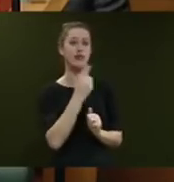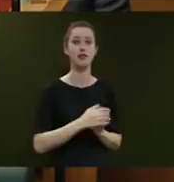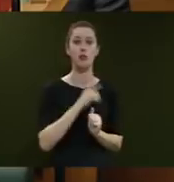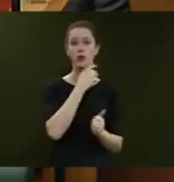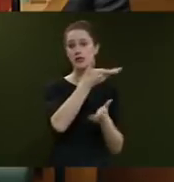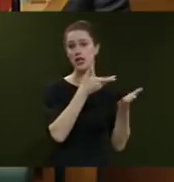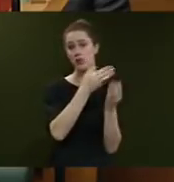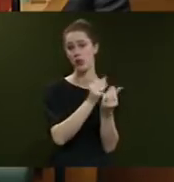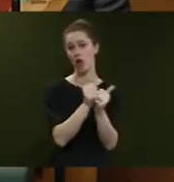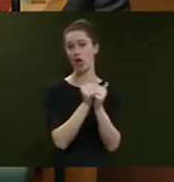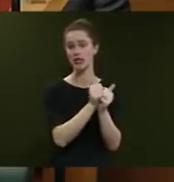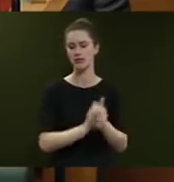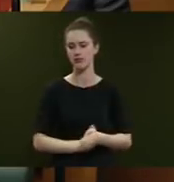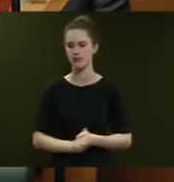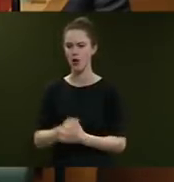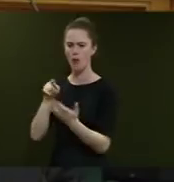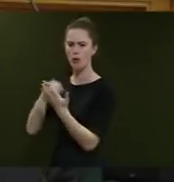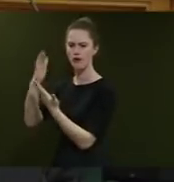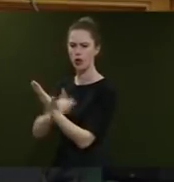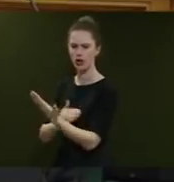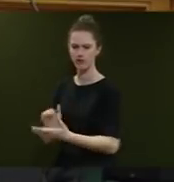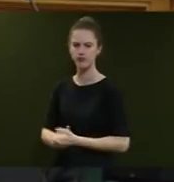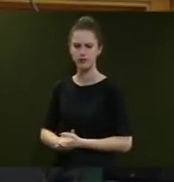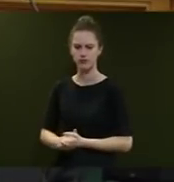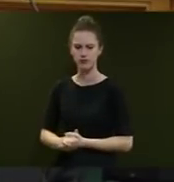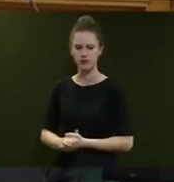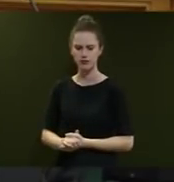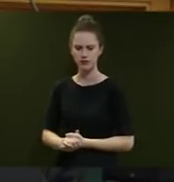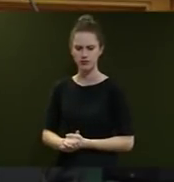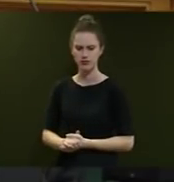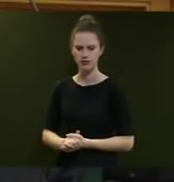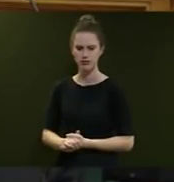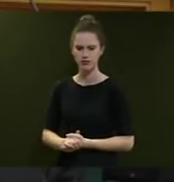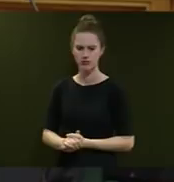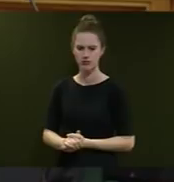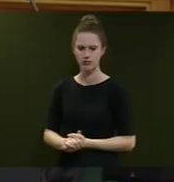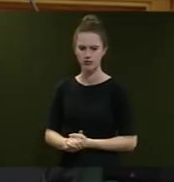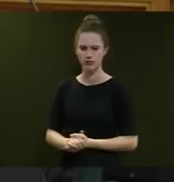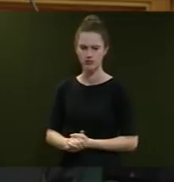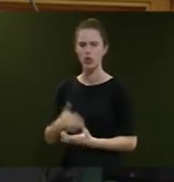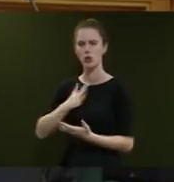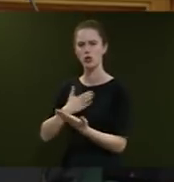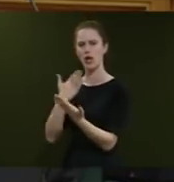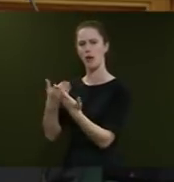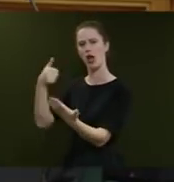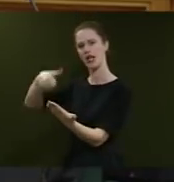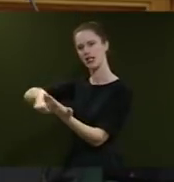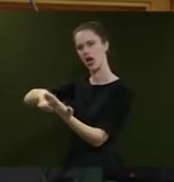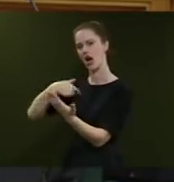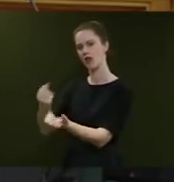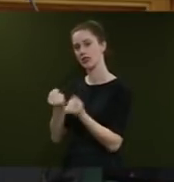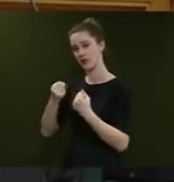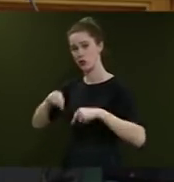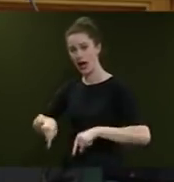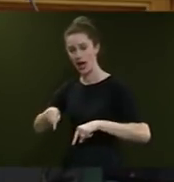discuss those with my colleagues. A point of order, Mr Speaker? A point of order. Mr Speaker, I seek to table a letter that I received